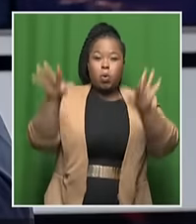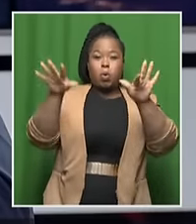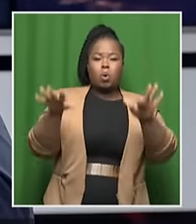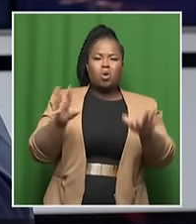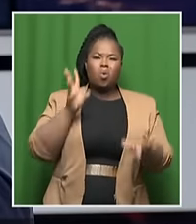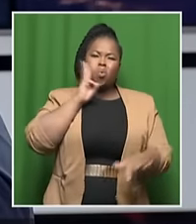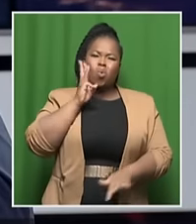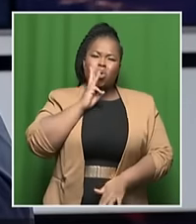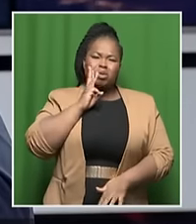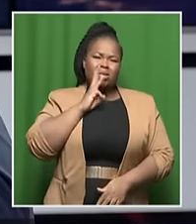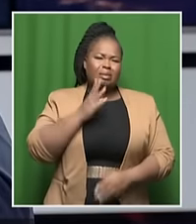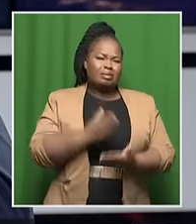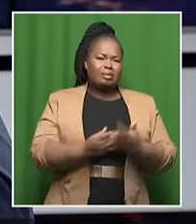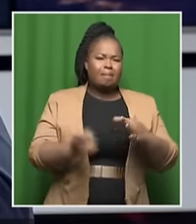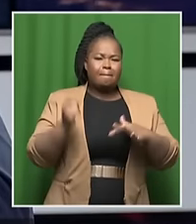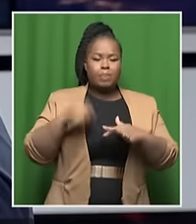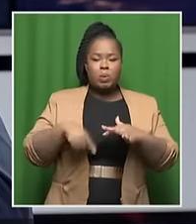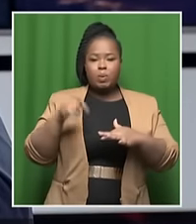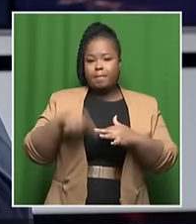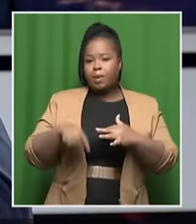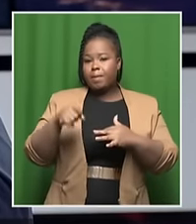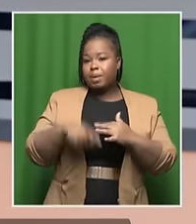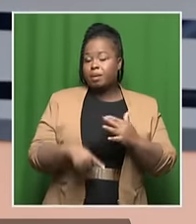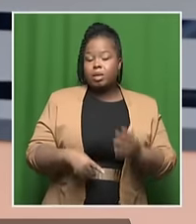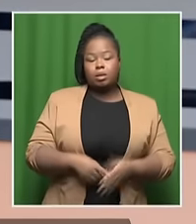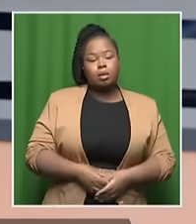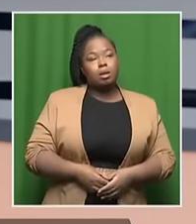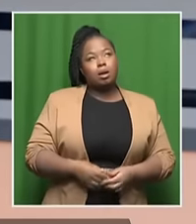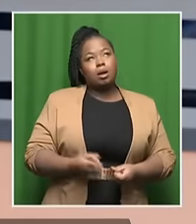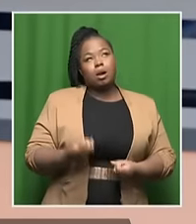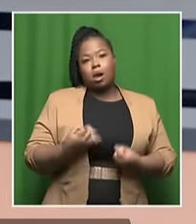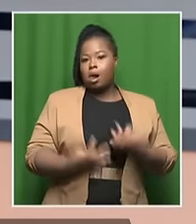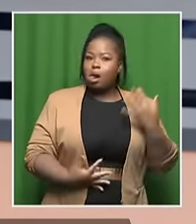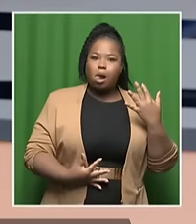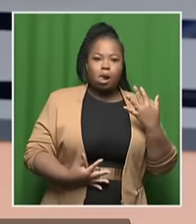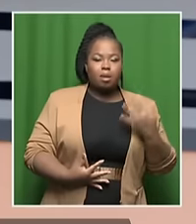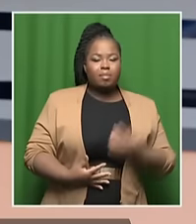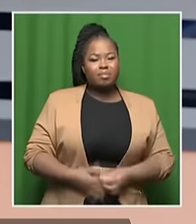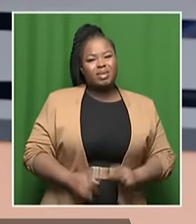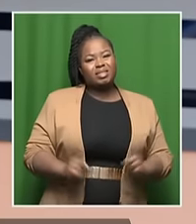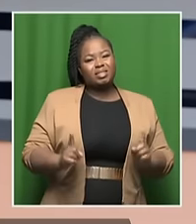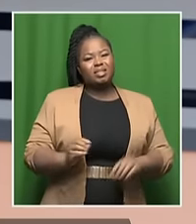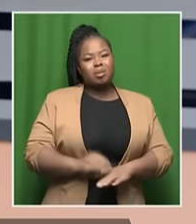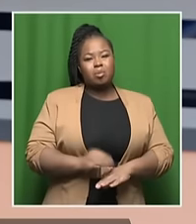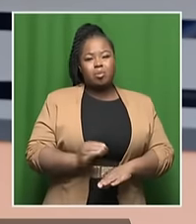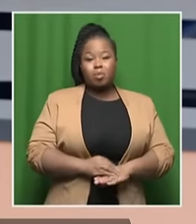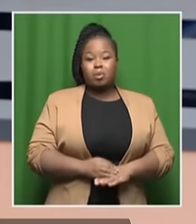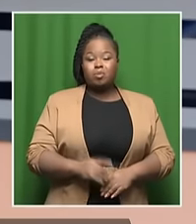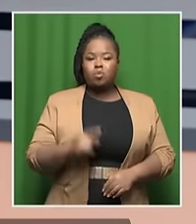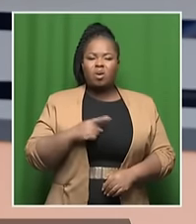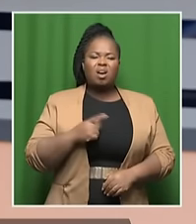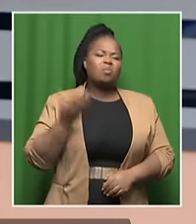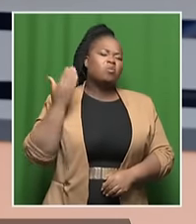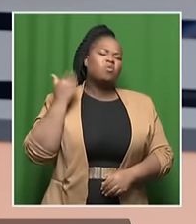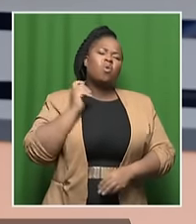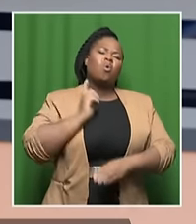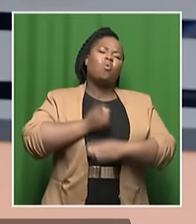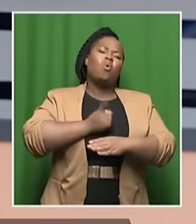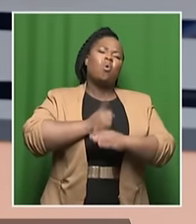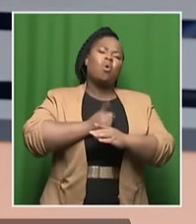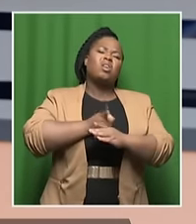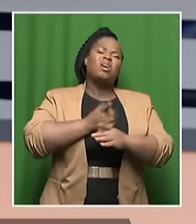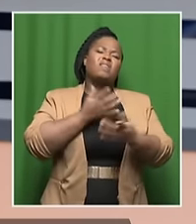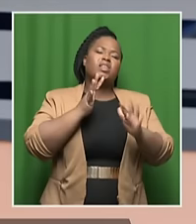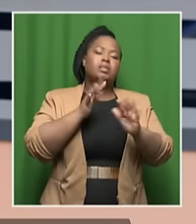place, water leaks, wastage. The story goes on and on and on, and the problem is the warning signs have been there, but nothing's been done